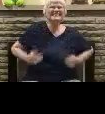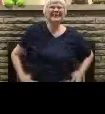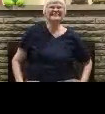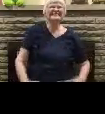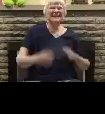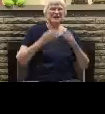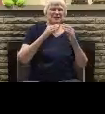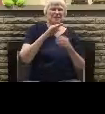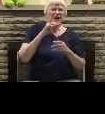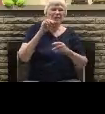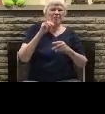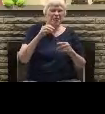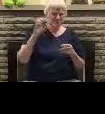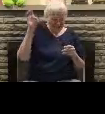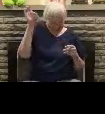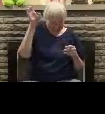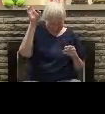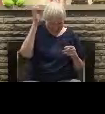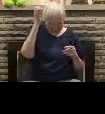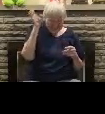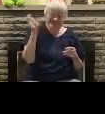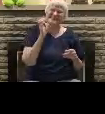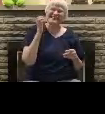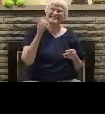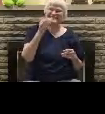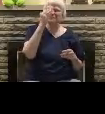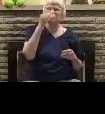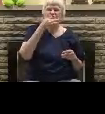were times where my cousins put makeup on me when I was a little boy.